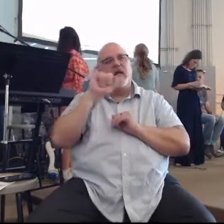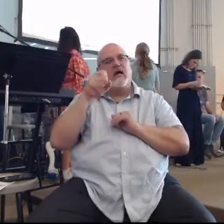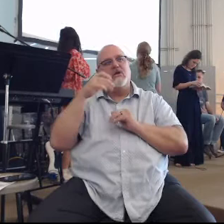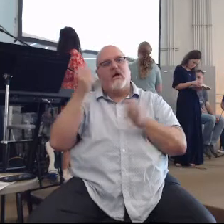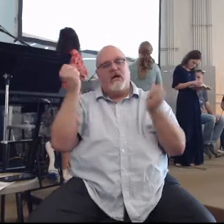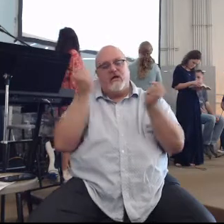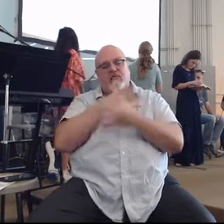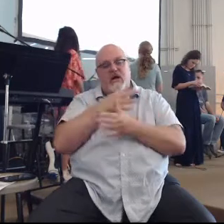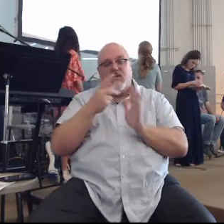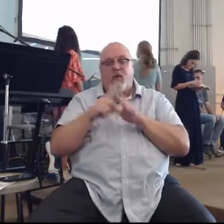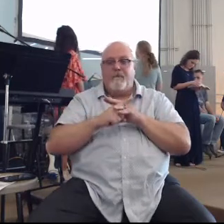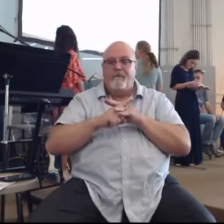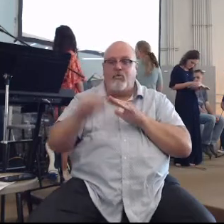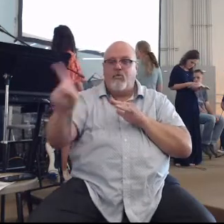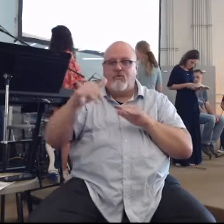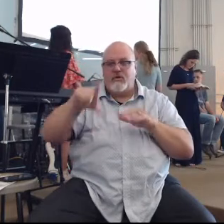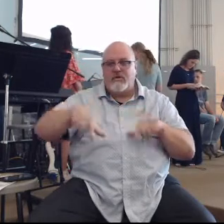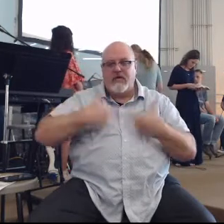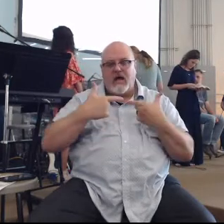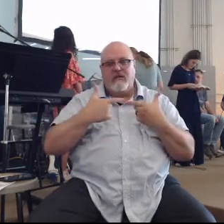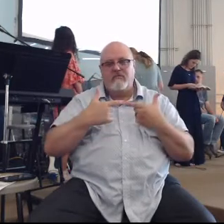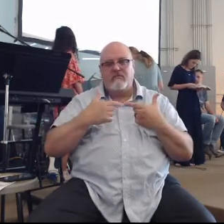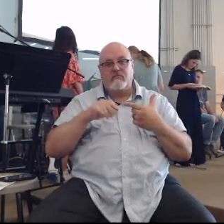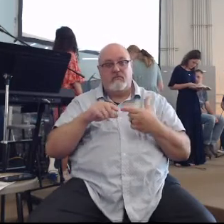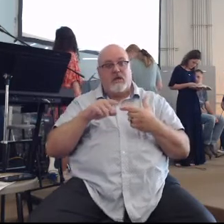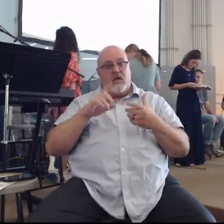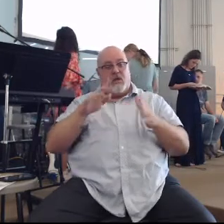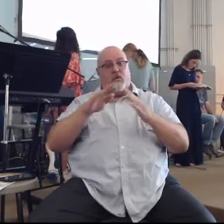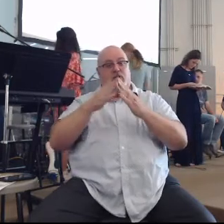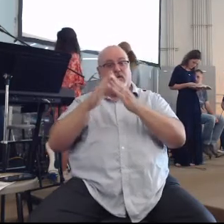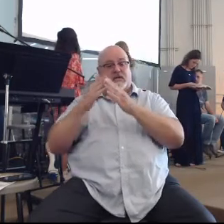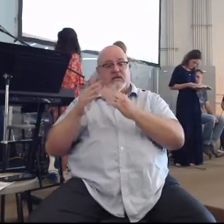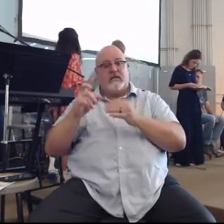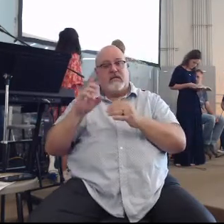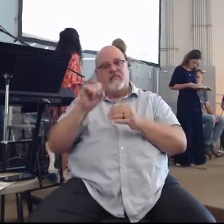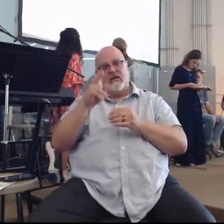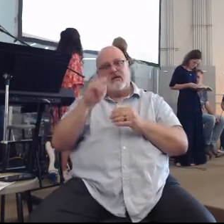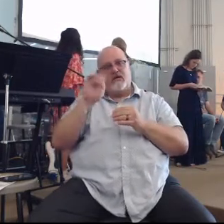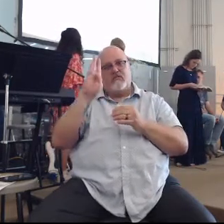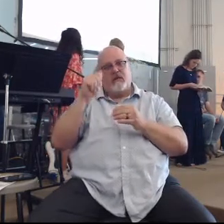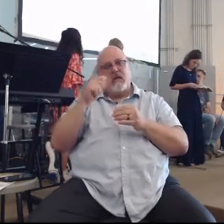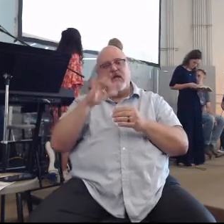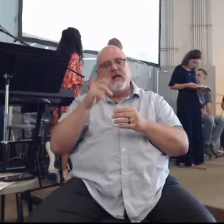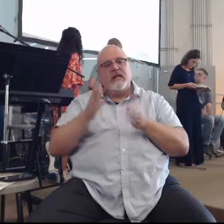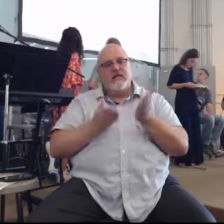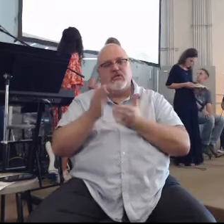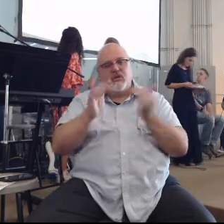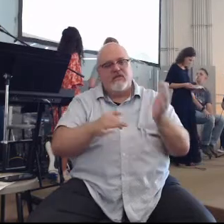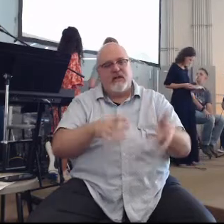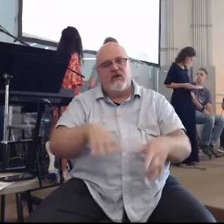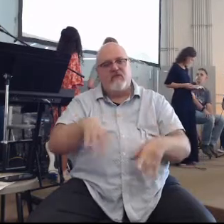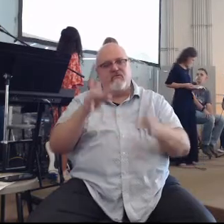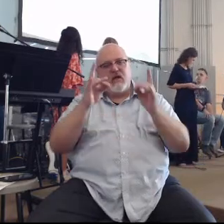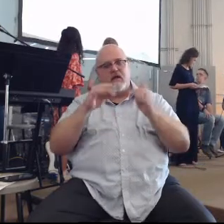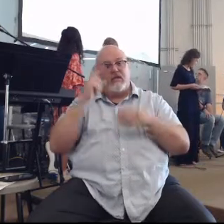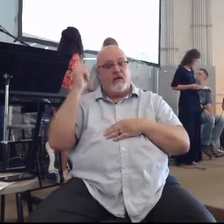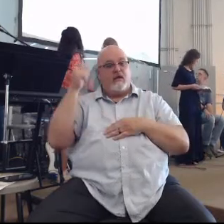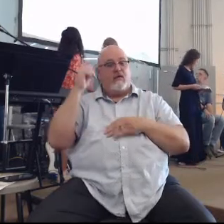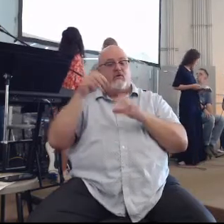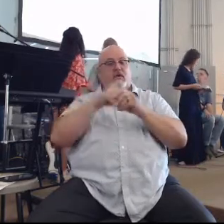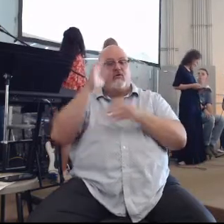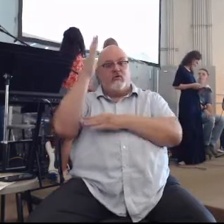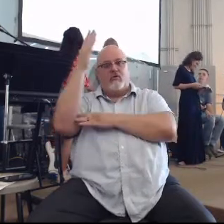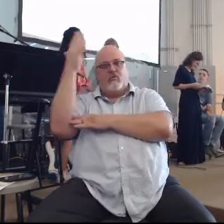afraid and fled for his life. He went to Beersheba, a town in Judah, and he left his servant there. Then he went on alone into the